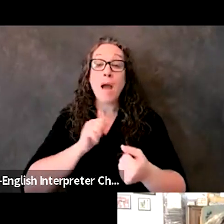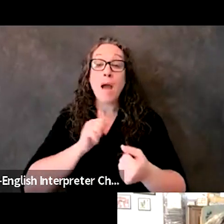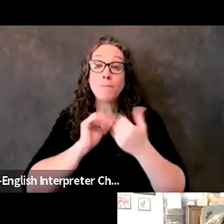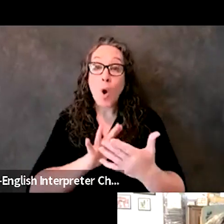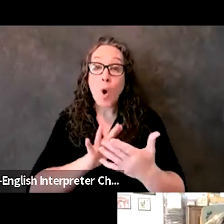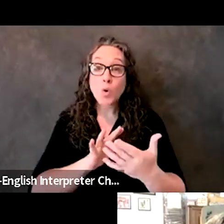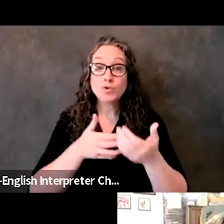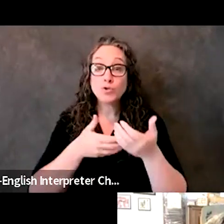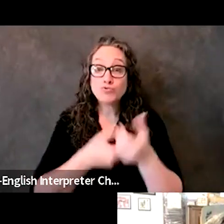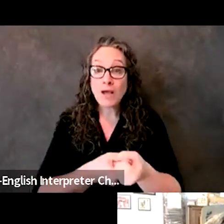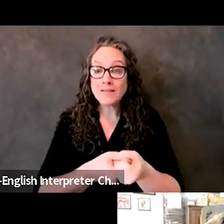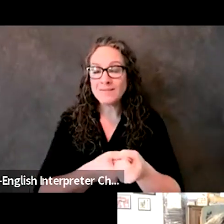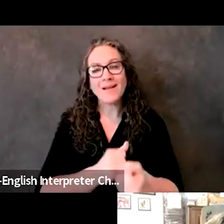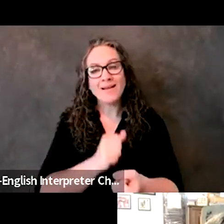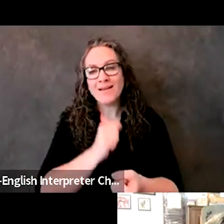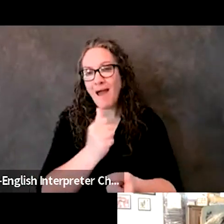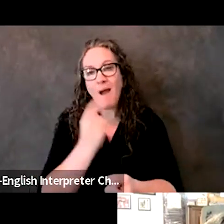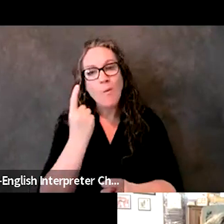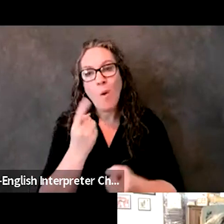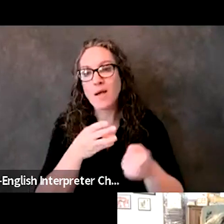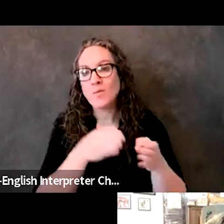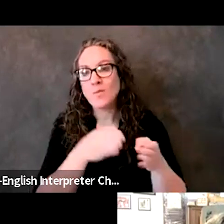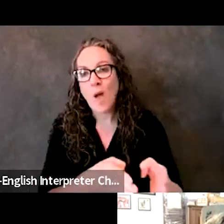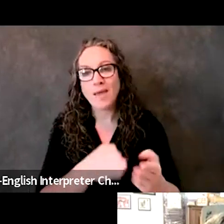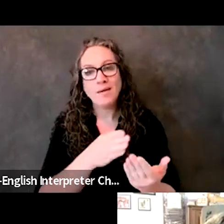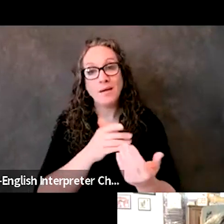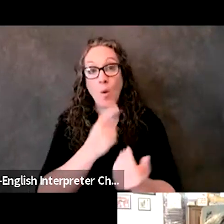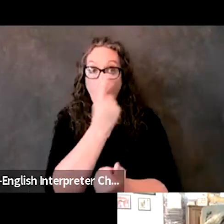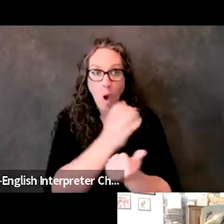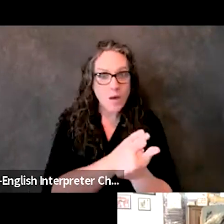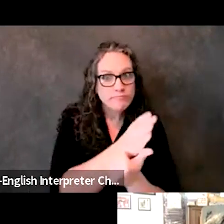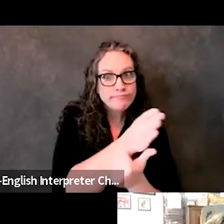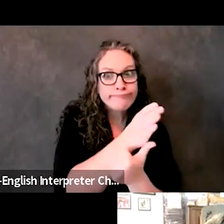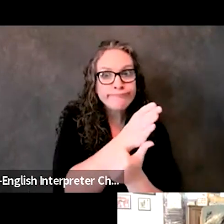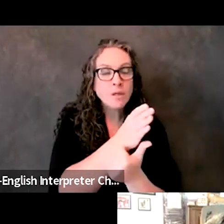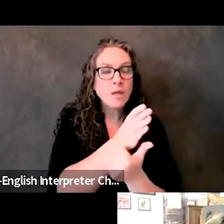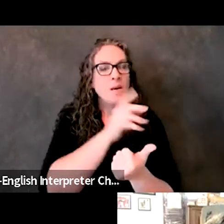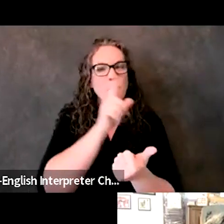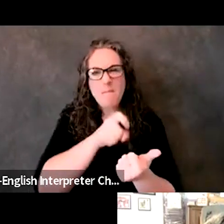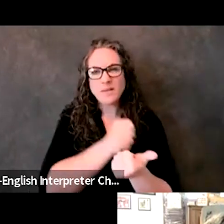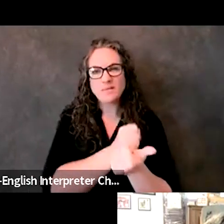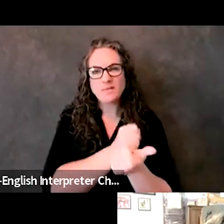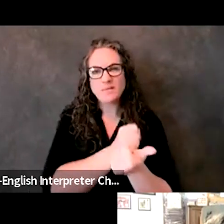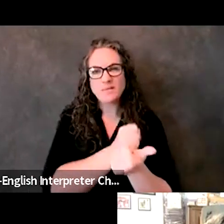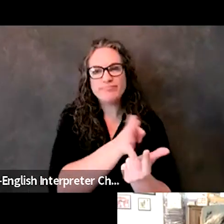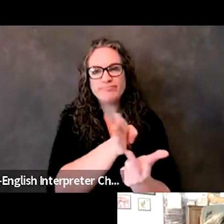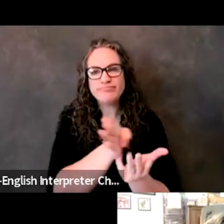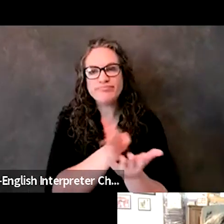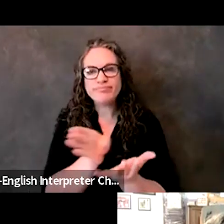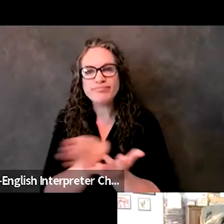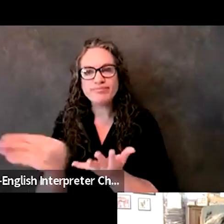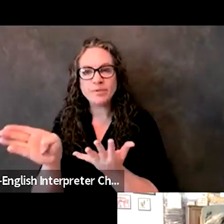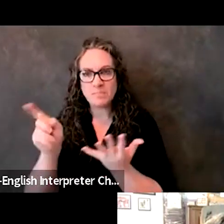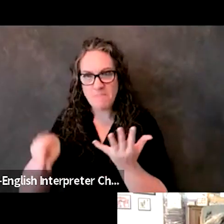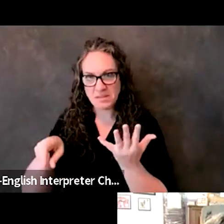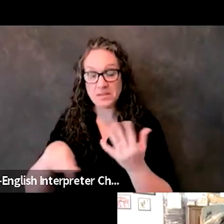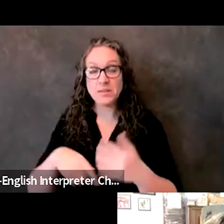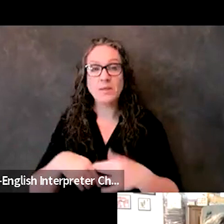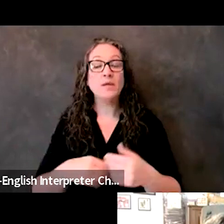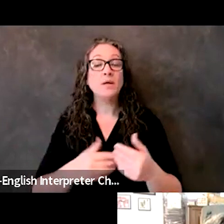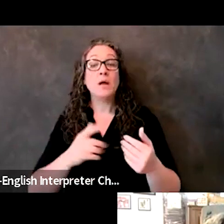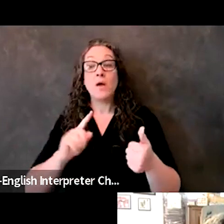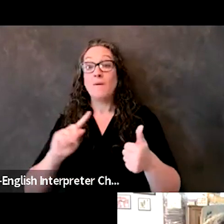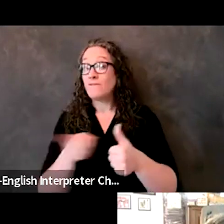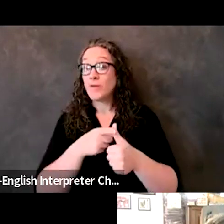way to do it. First one would really be reach out to your AFN community, its advocates, stakeholders,